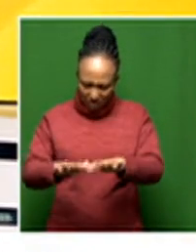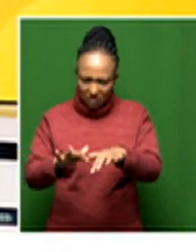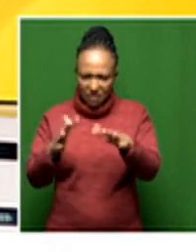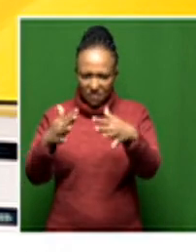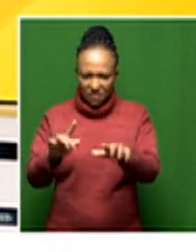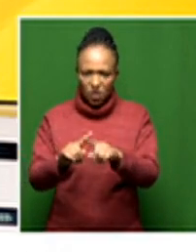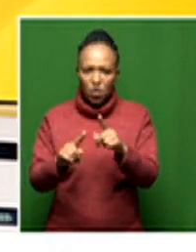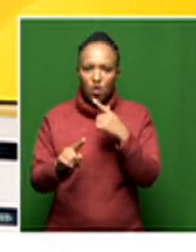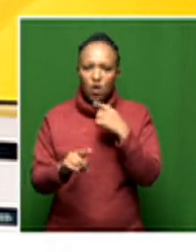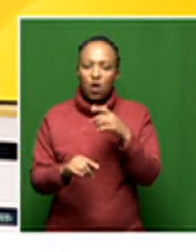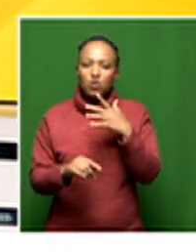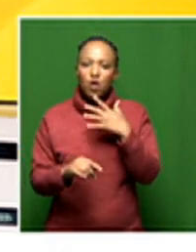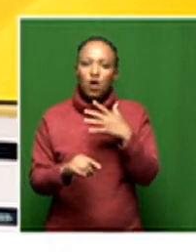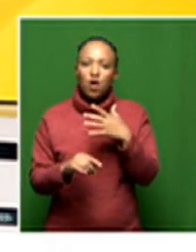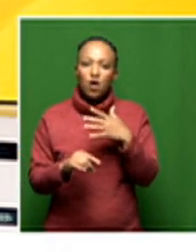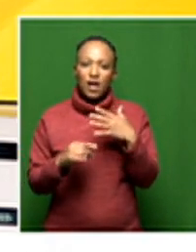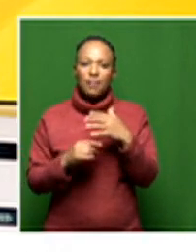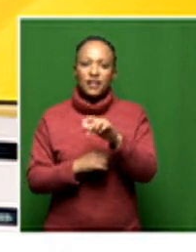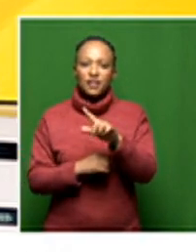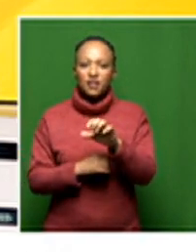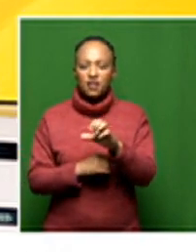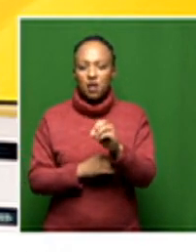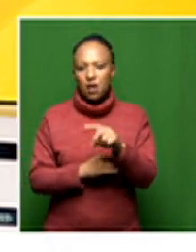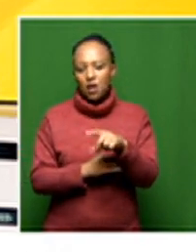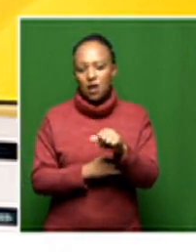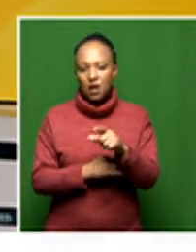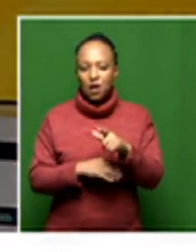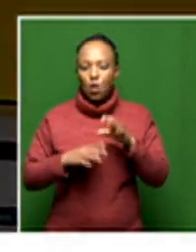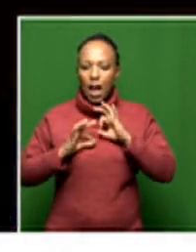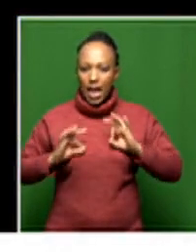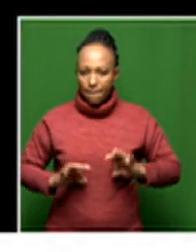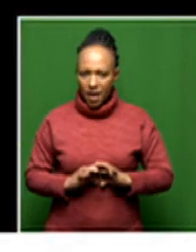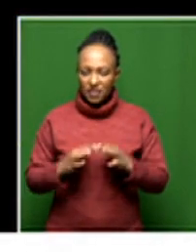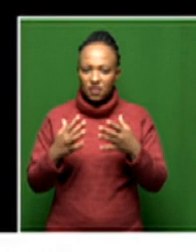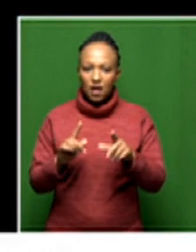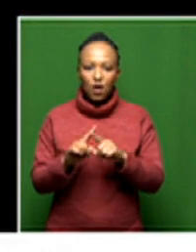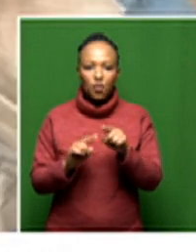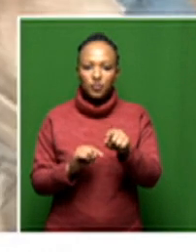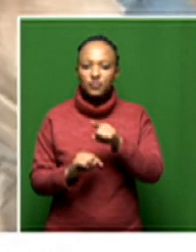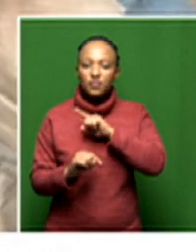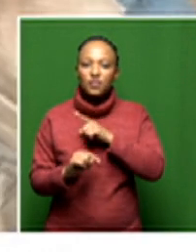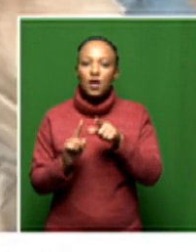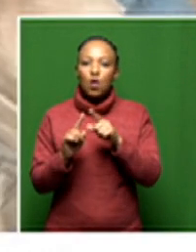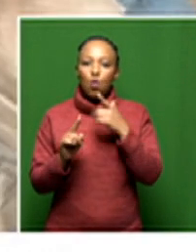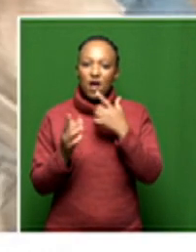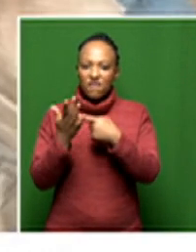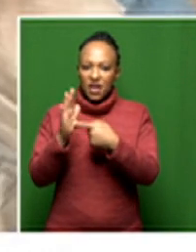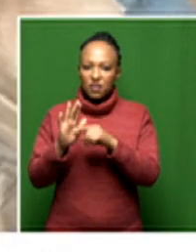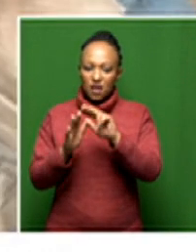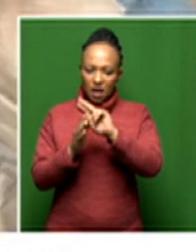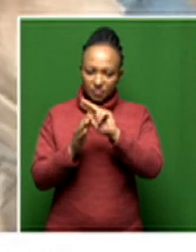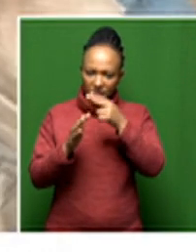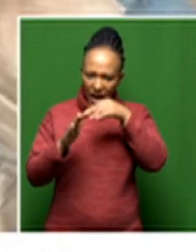a leopard while on an archaeological survey and also added her name to the impressive roster of underground